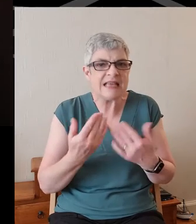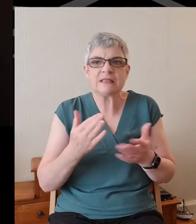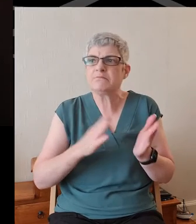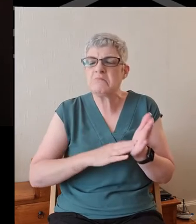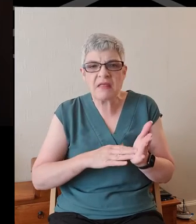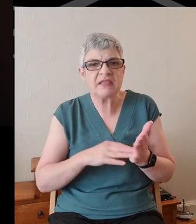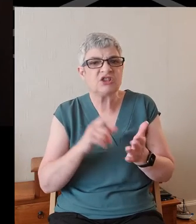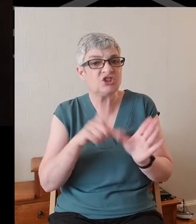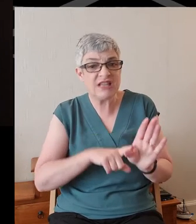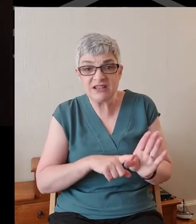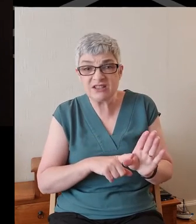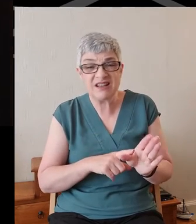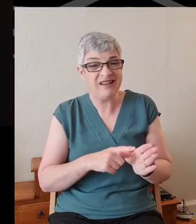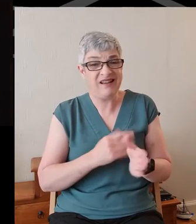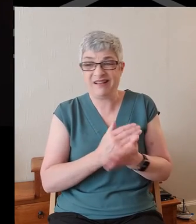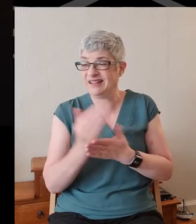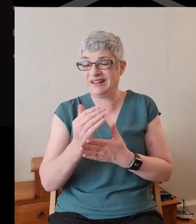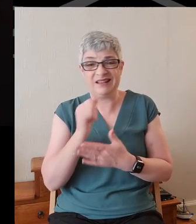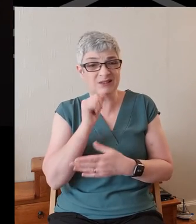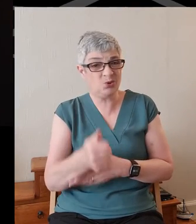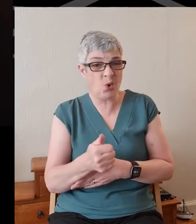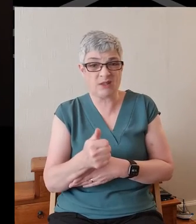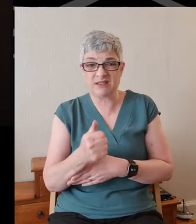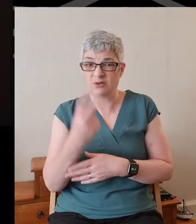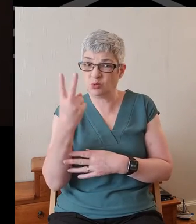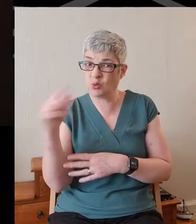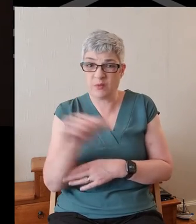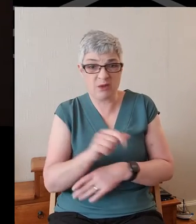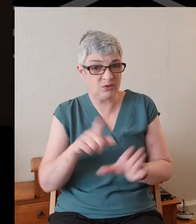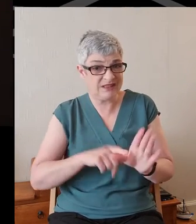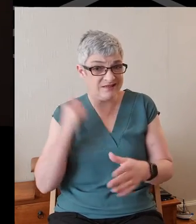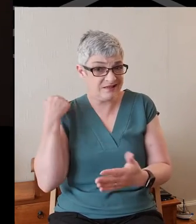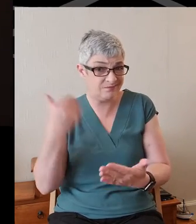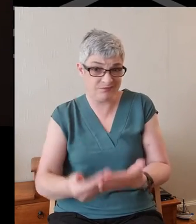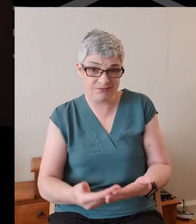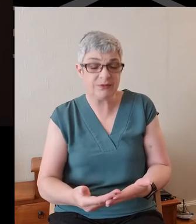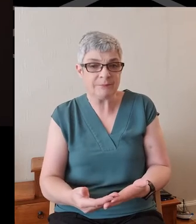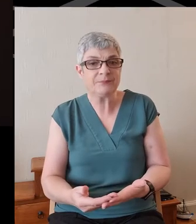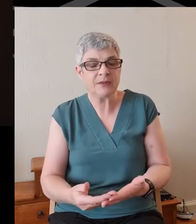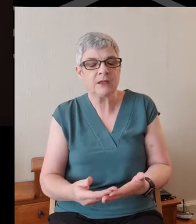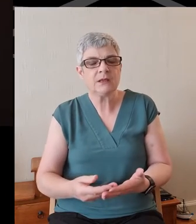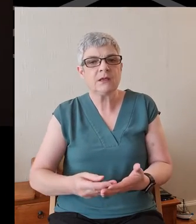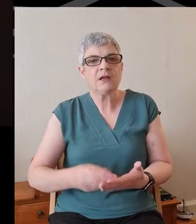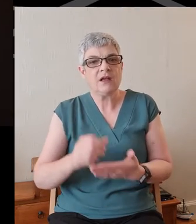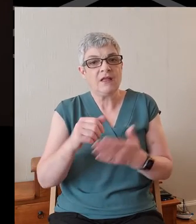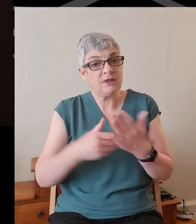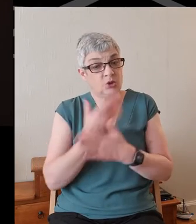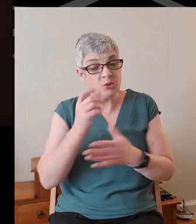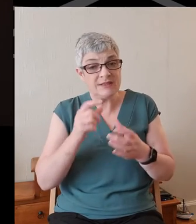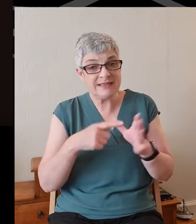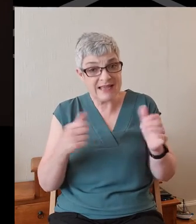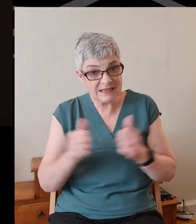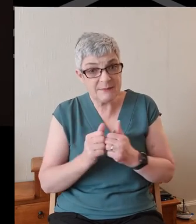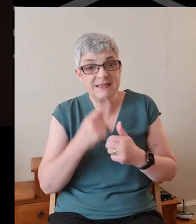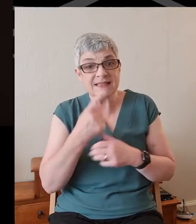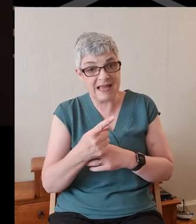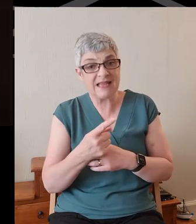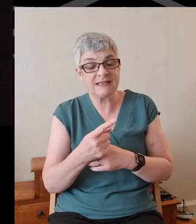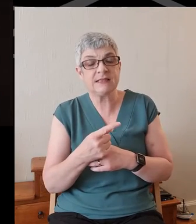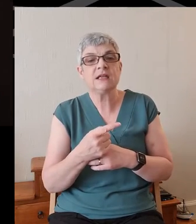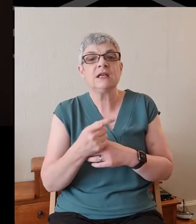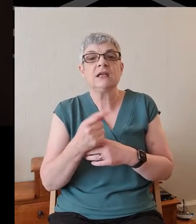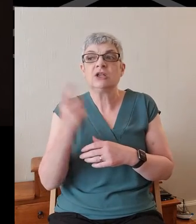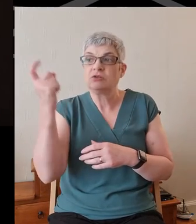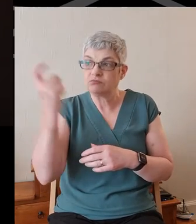Clearly it's not been. We're a couple of thousand years on from this. And the New Testament tells us that the coming of Jesus